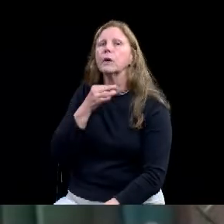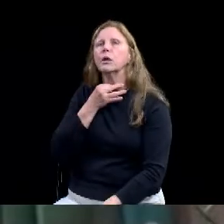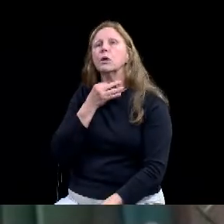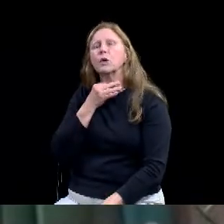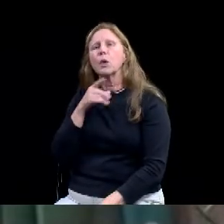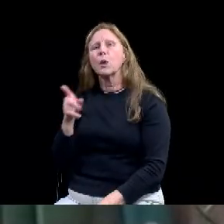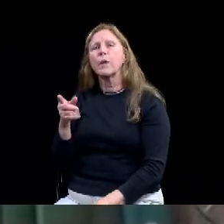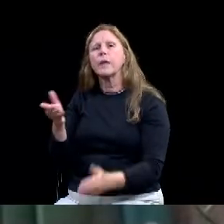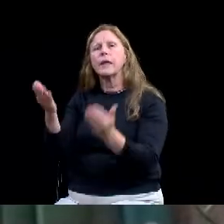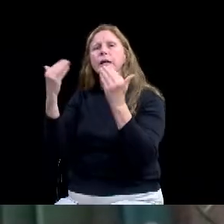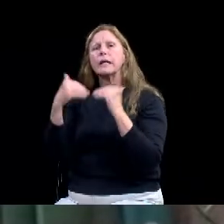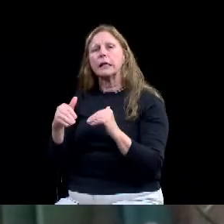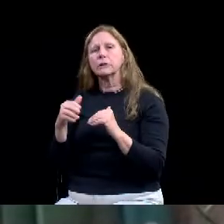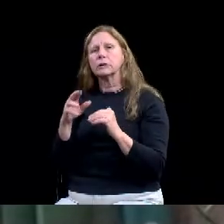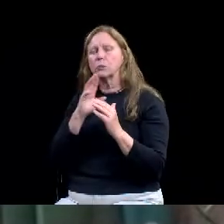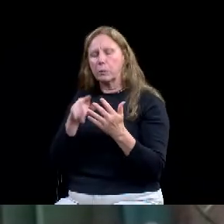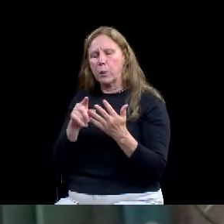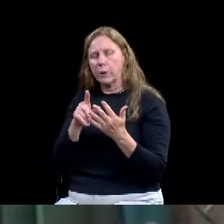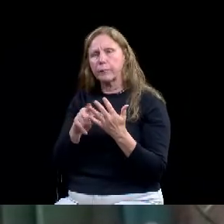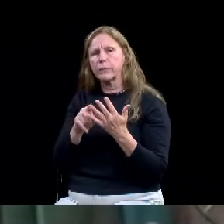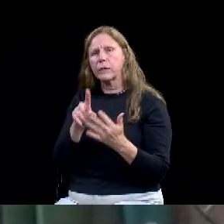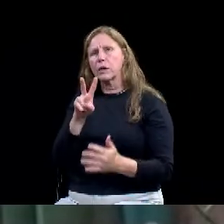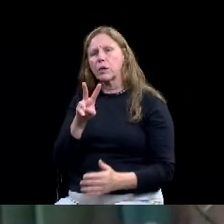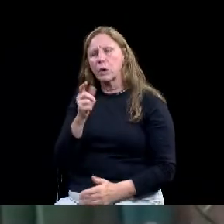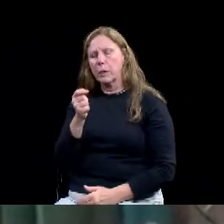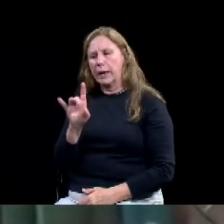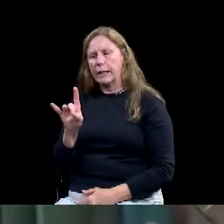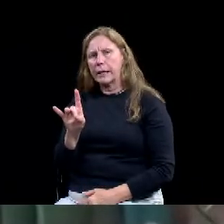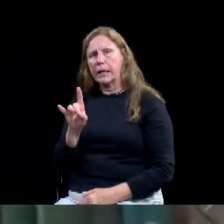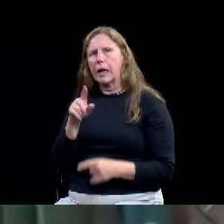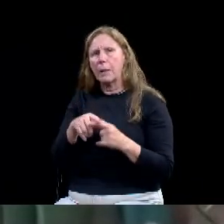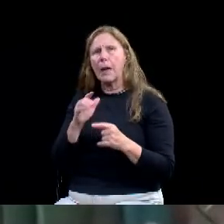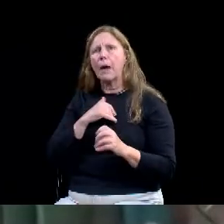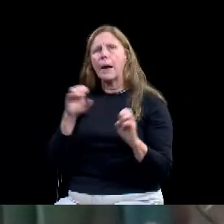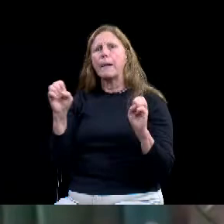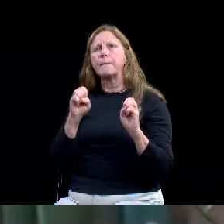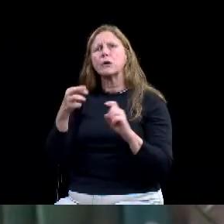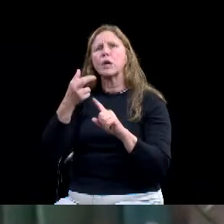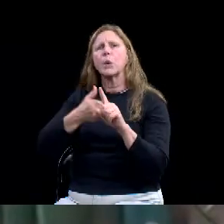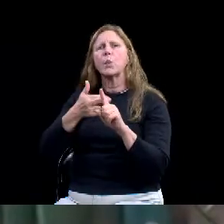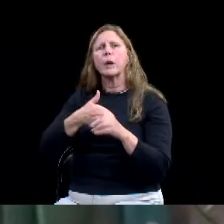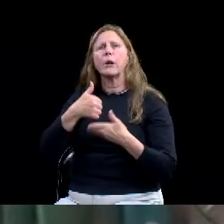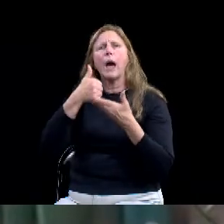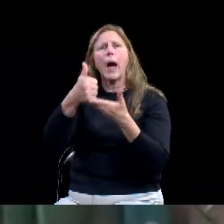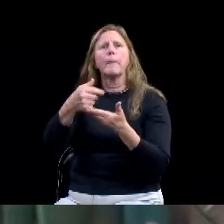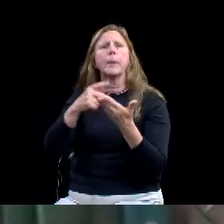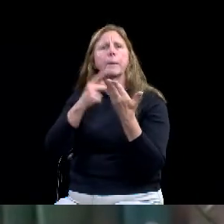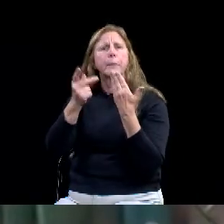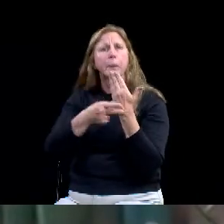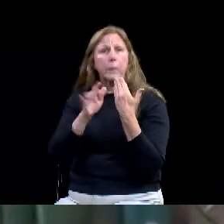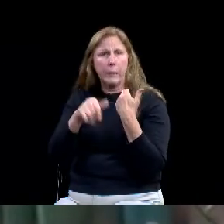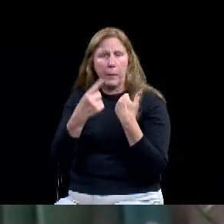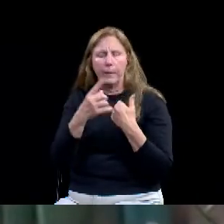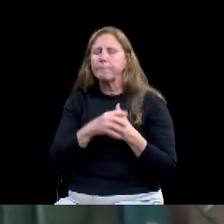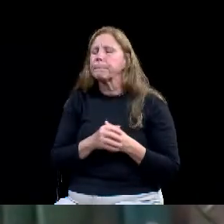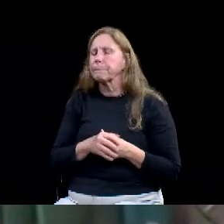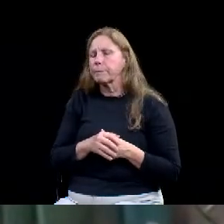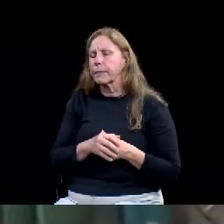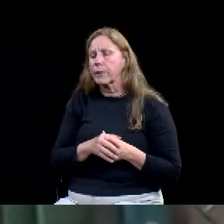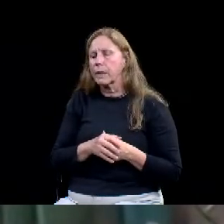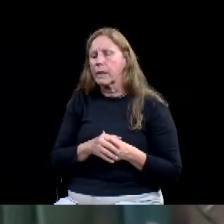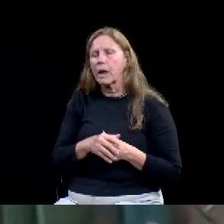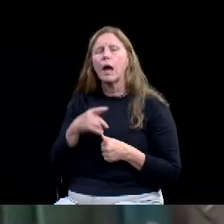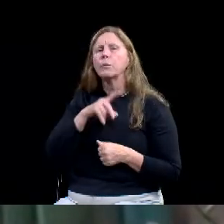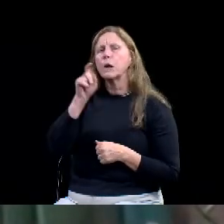uh, for, I guess this is a question for Ms. Hudnall and for Mr. Price. Um, knowing that we have that,